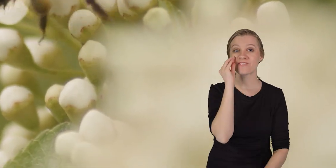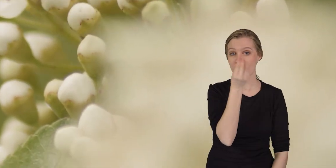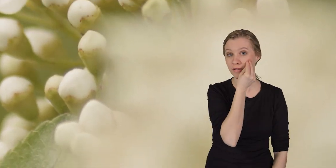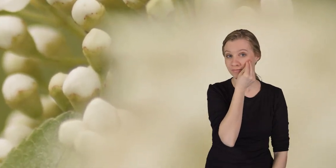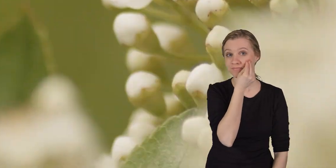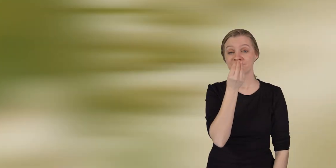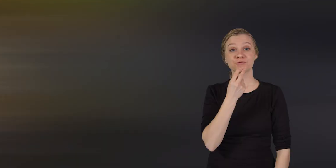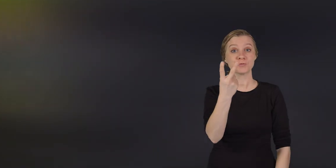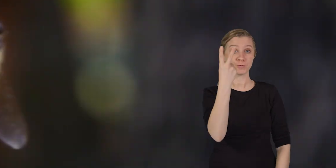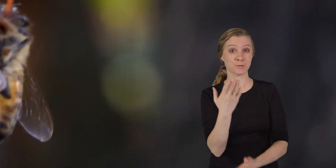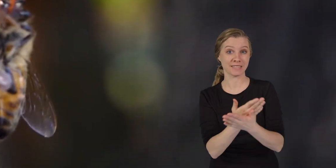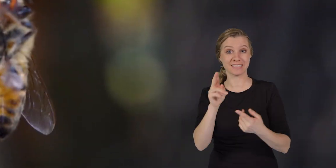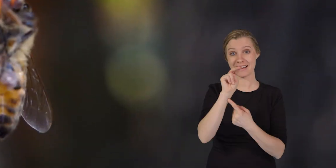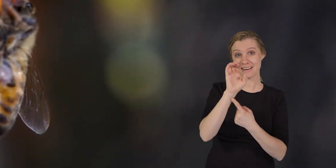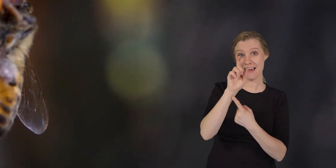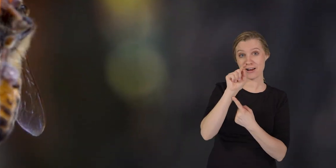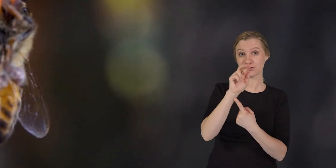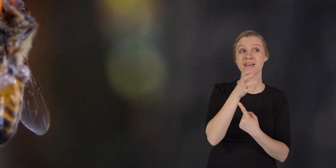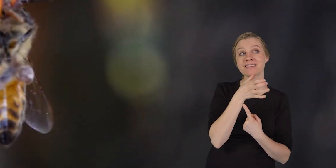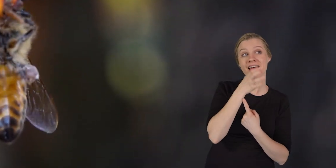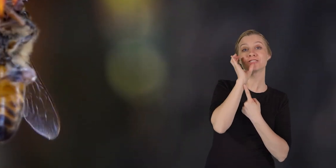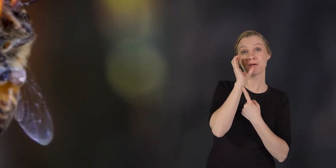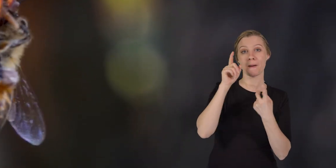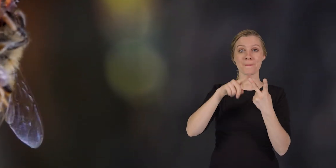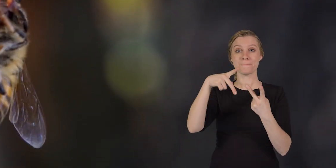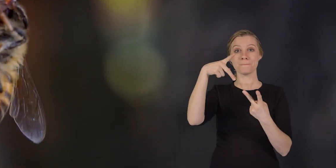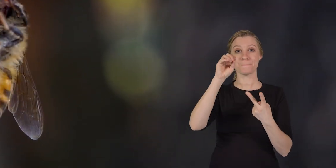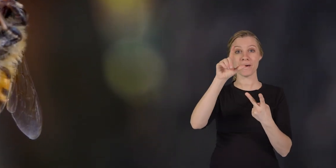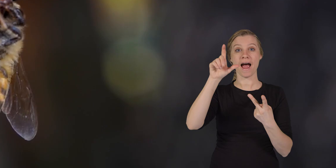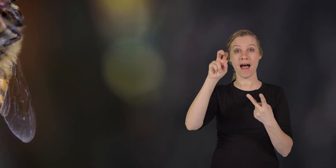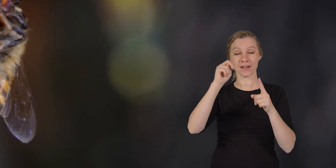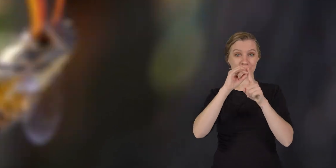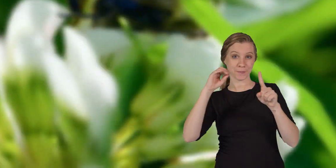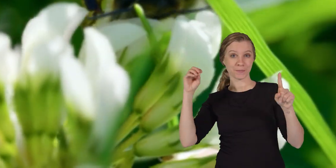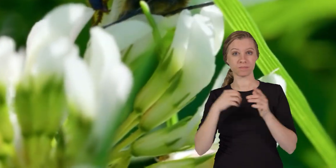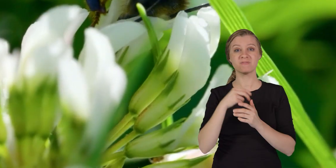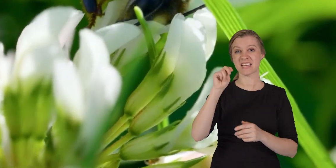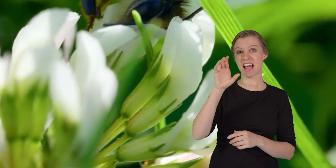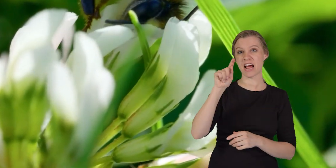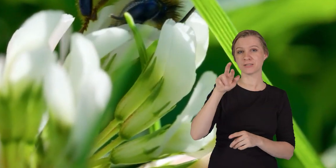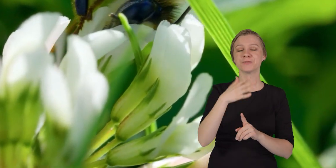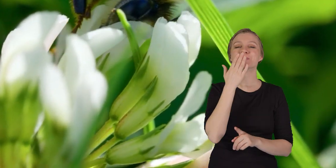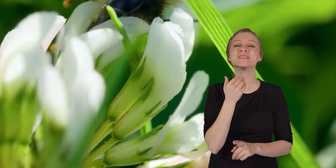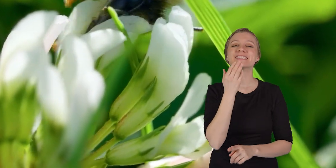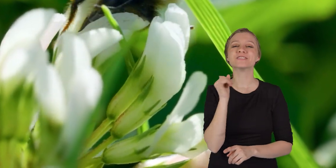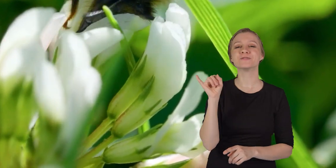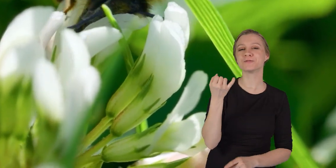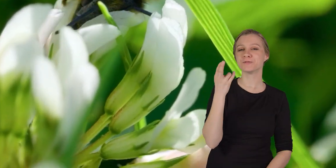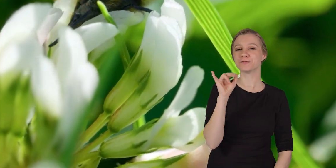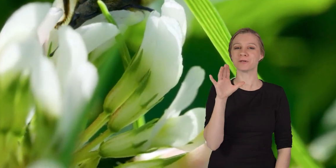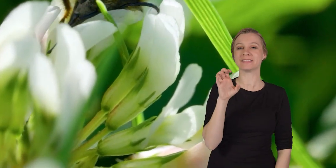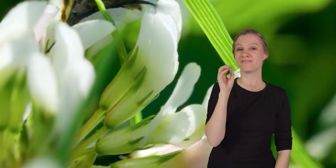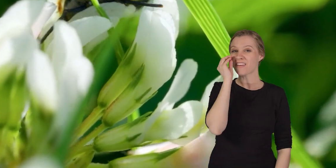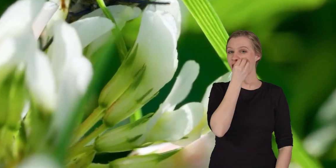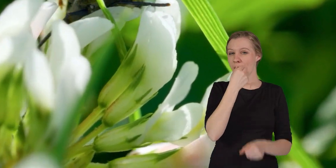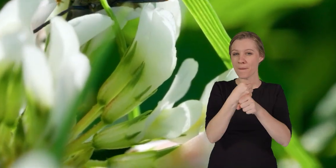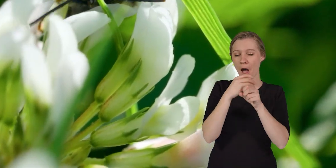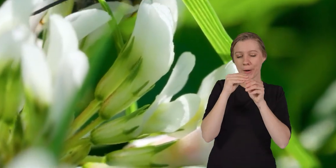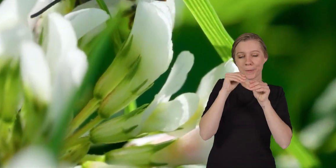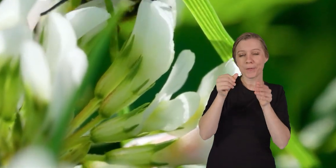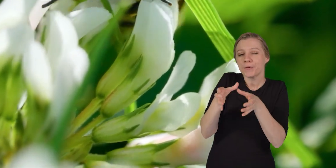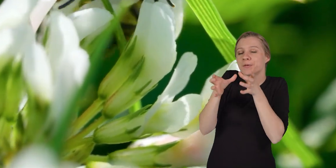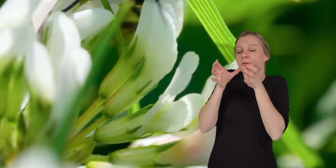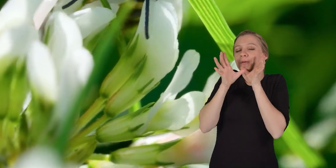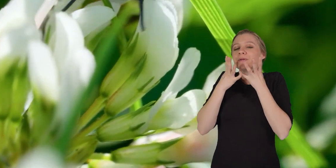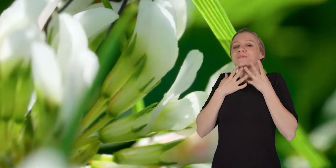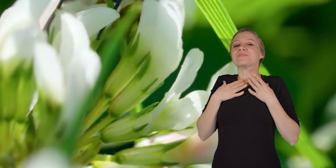about flowers. They eat two things, nectar and pollen. Nectar is a kind of sweet juice that the flowers